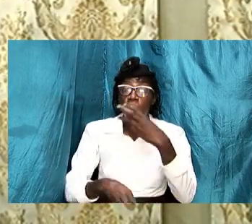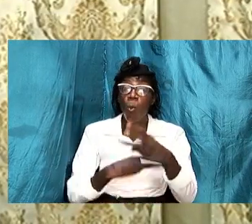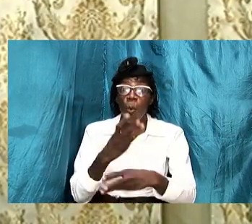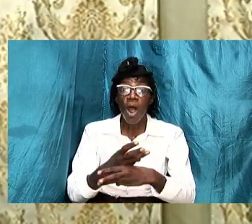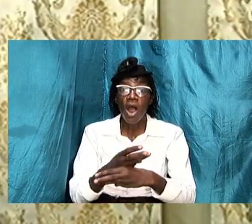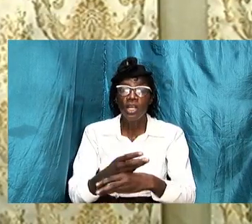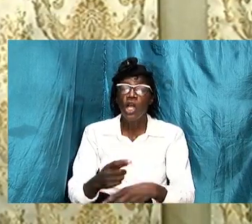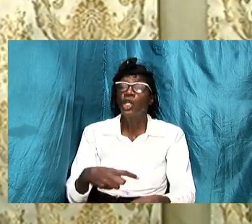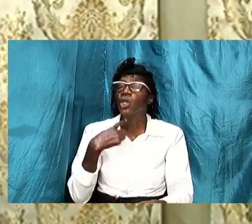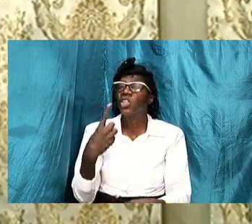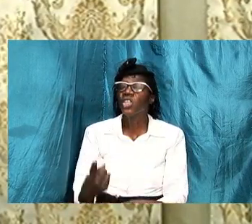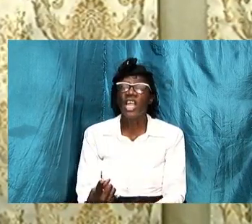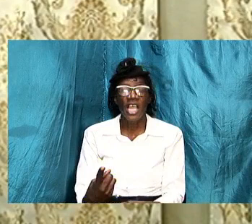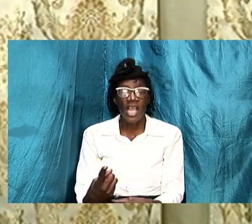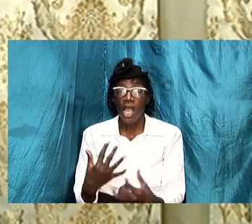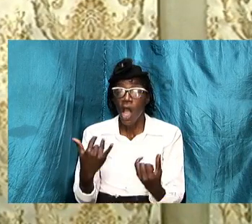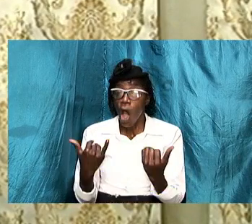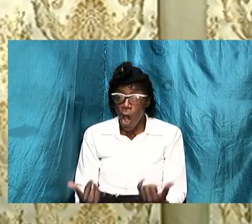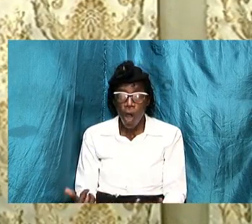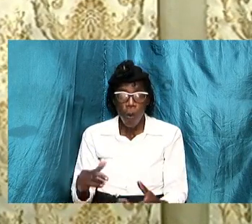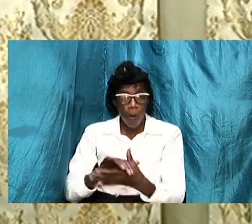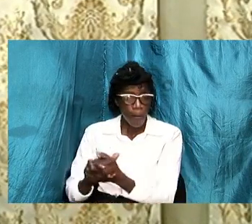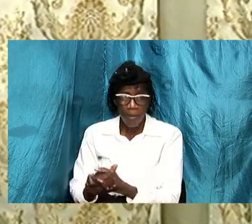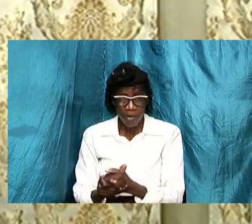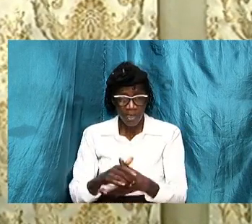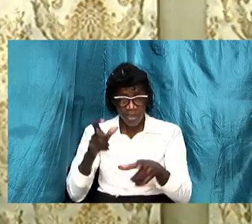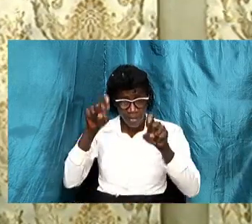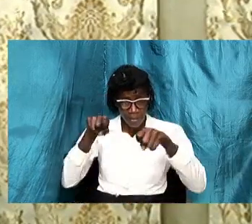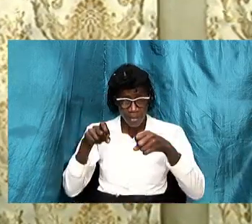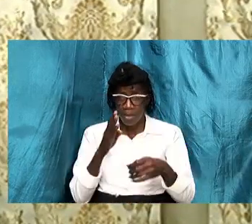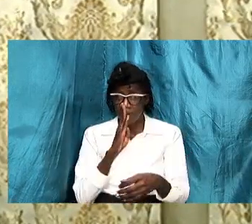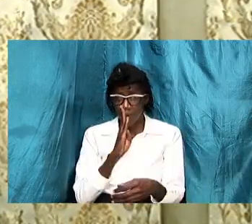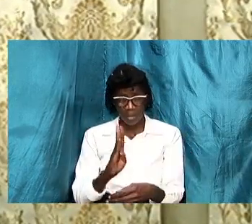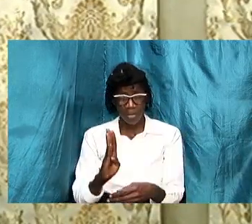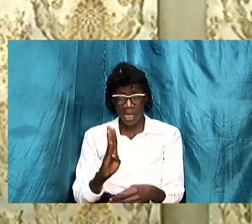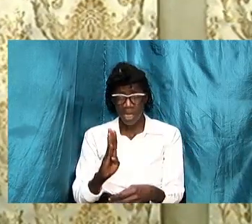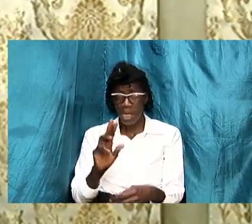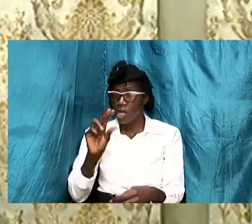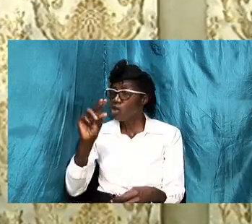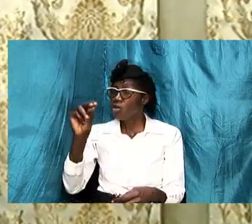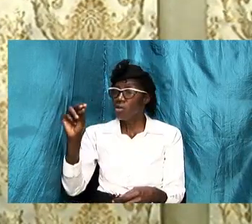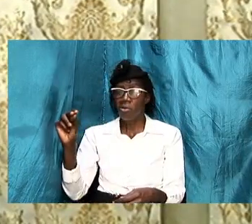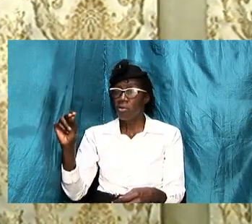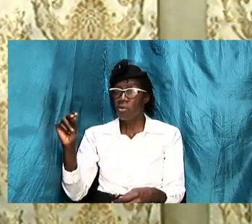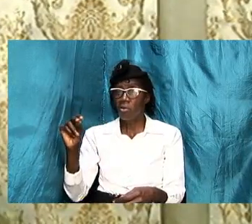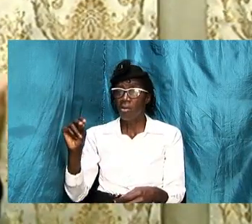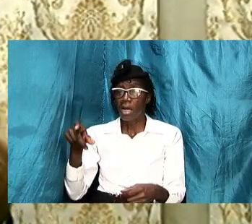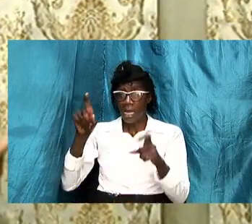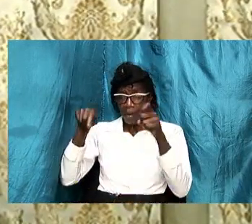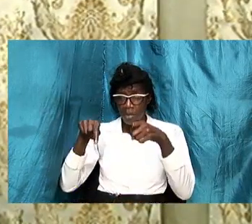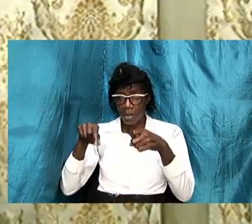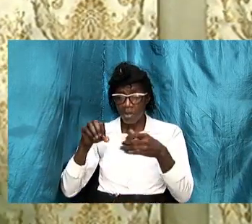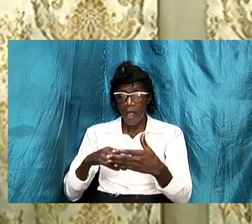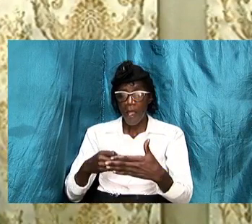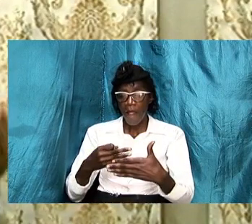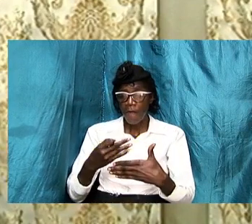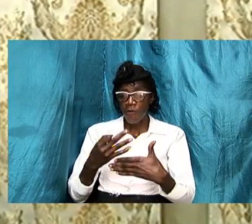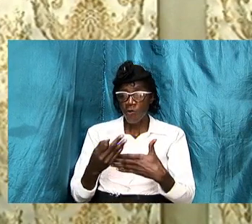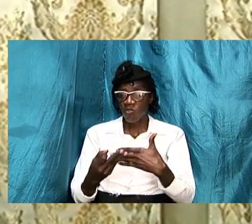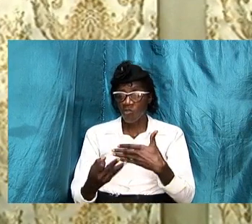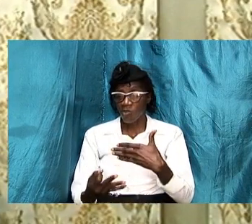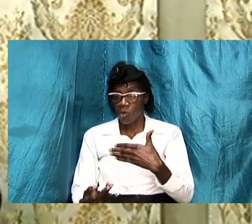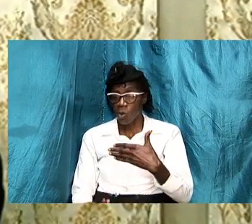our marriages ought to be it ought to flow according to the